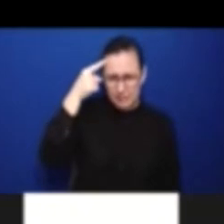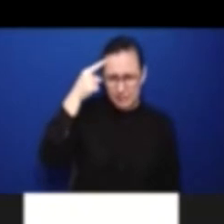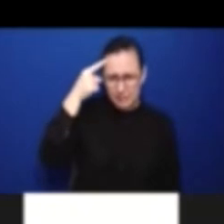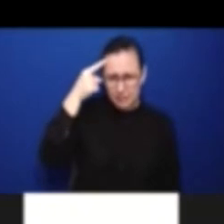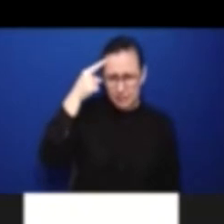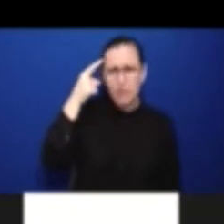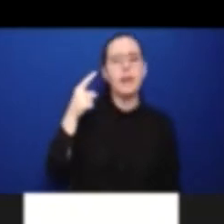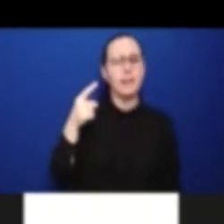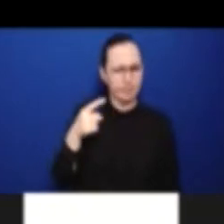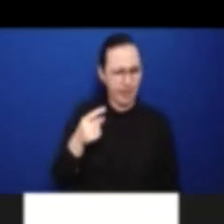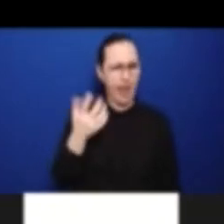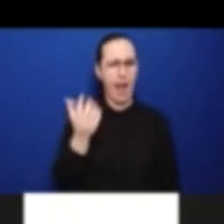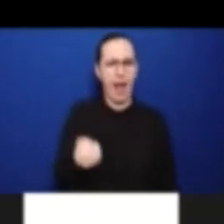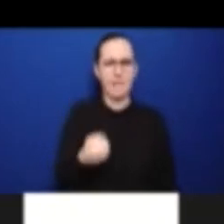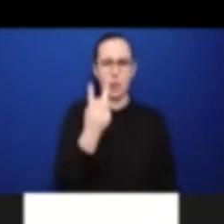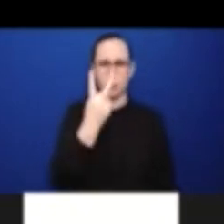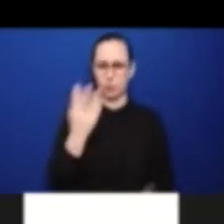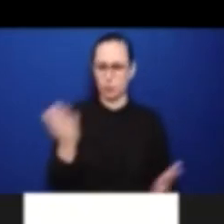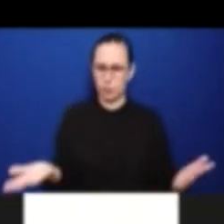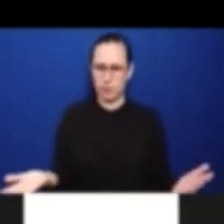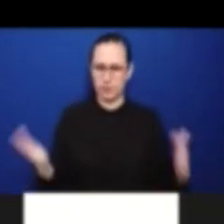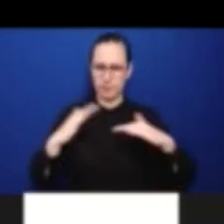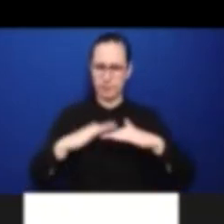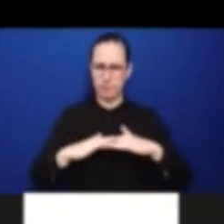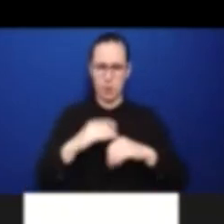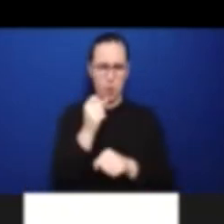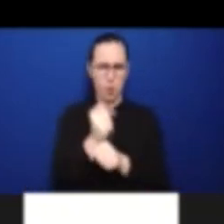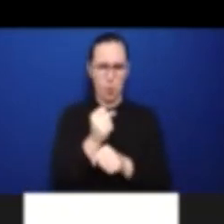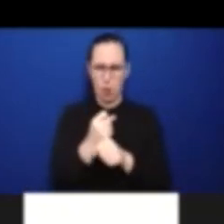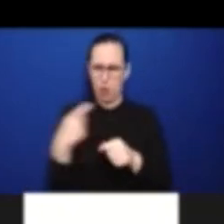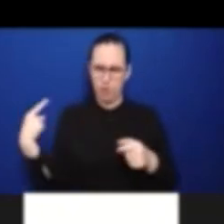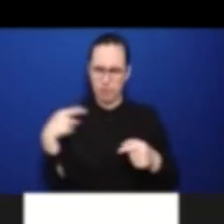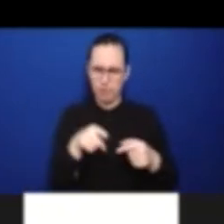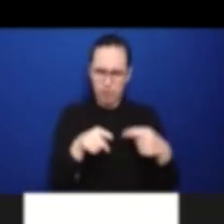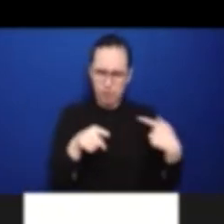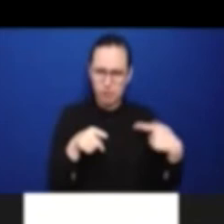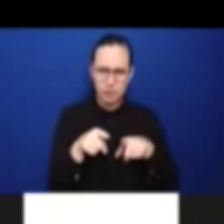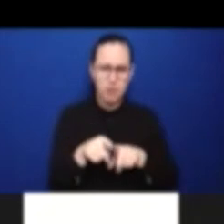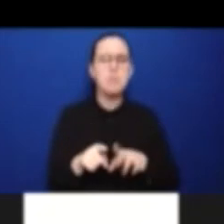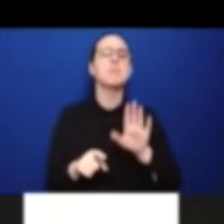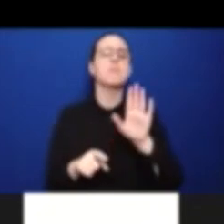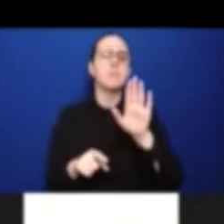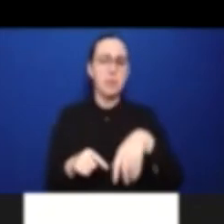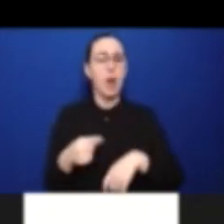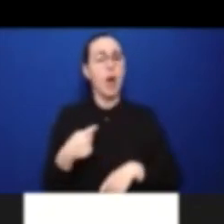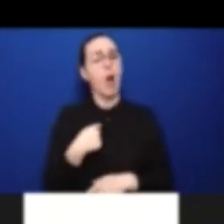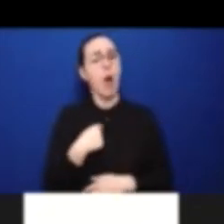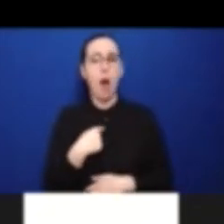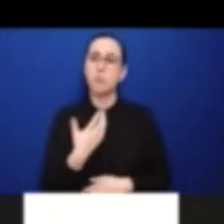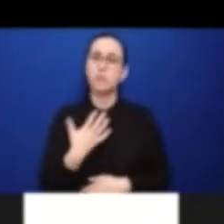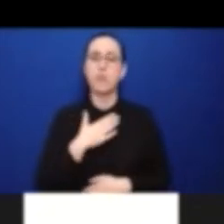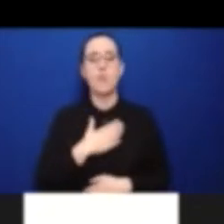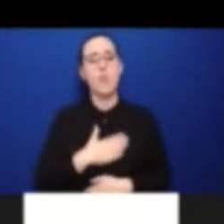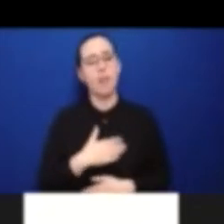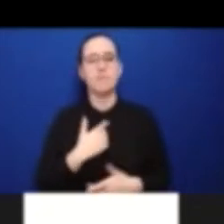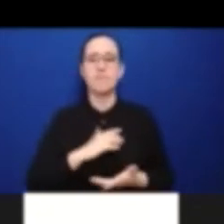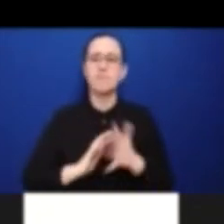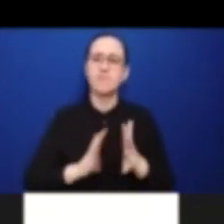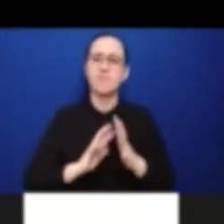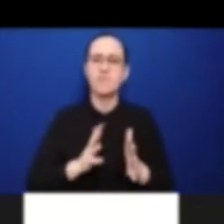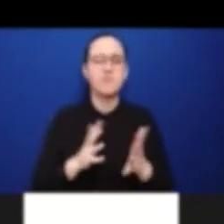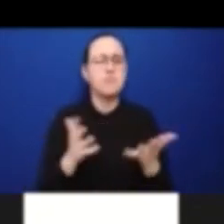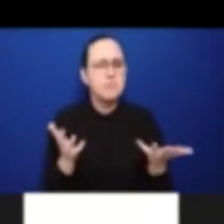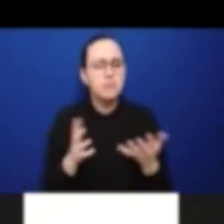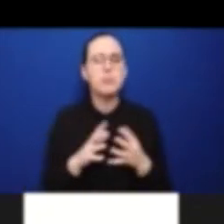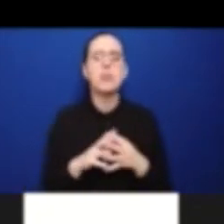But I think what I'd, what I'd like to reflect on is, is to, to build on one of the things